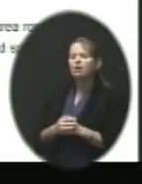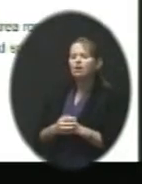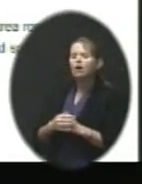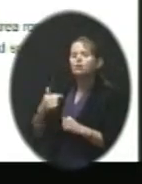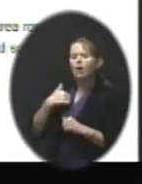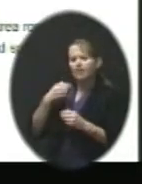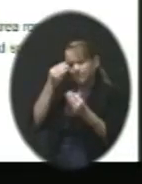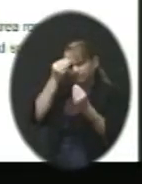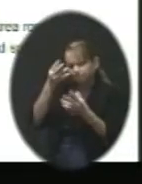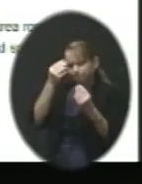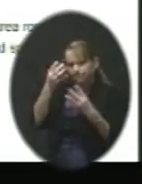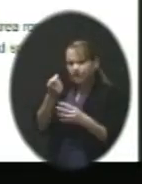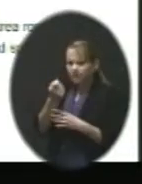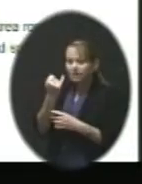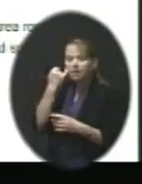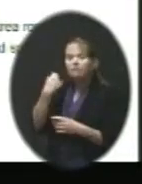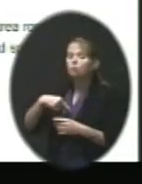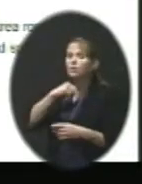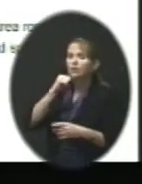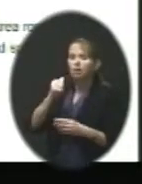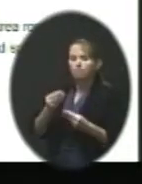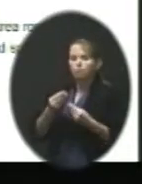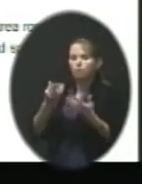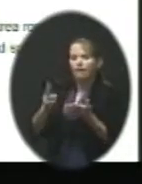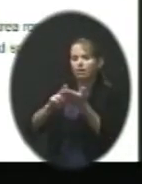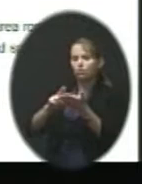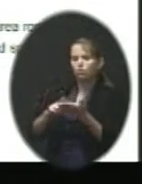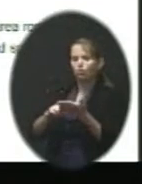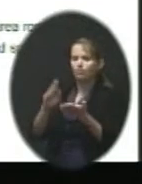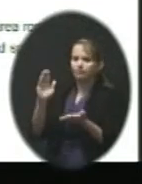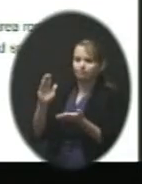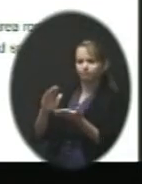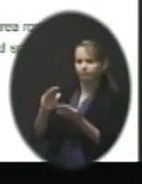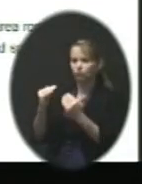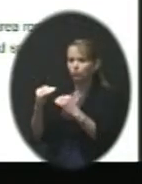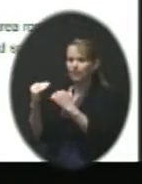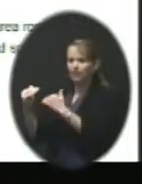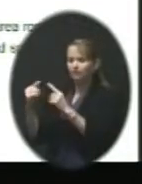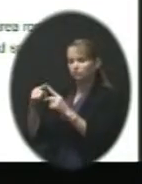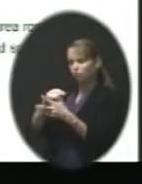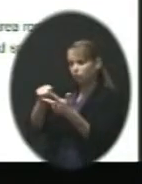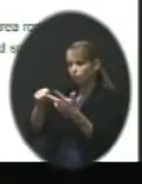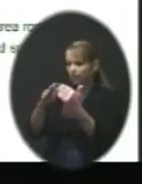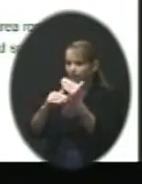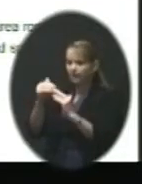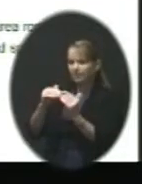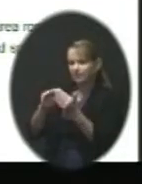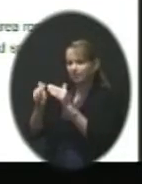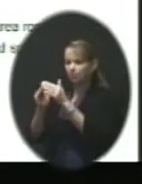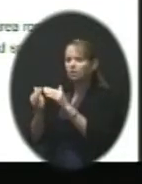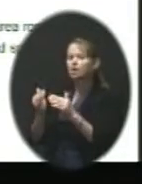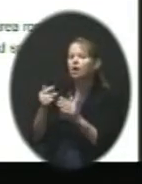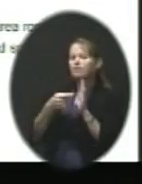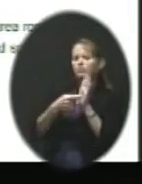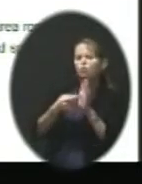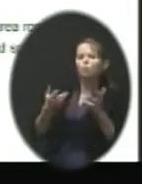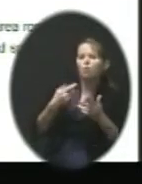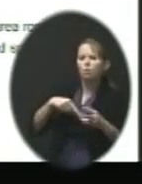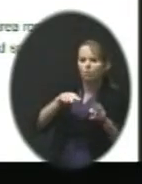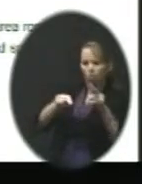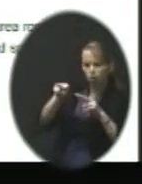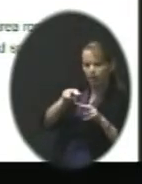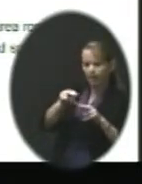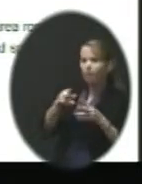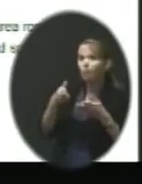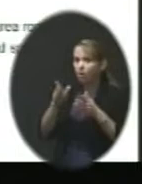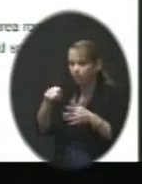to provide enrollment relief to the three buildings and three school communities, I mentioned what we'd be looking at. So and I'll kind of let you glance at that.